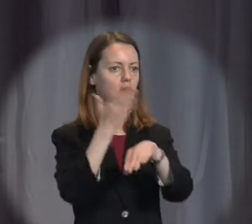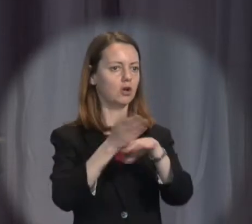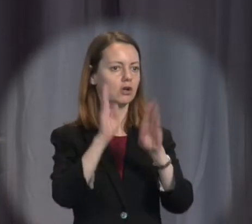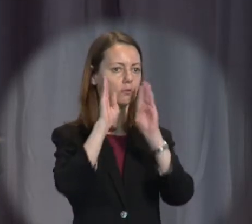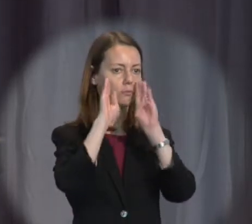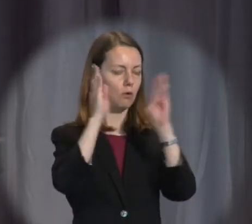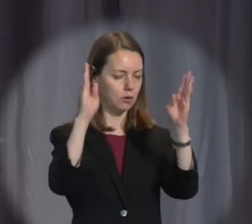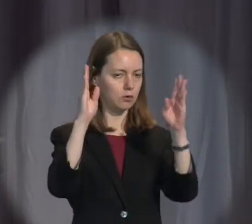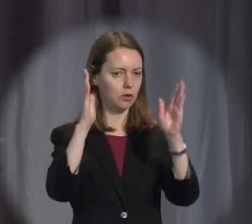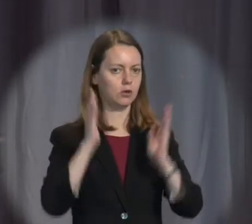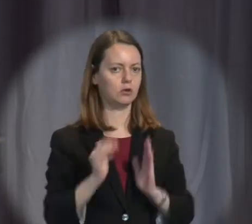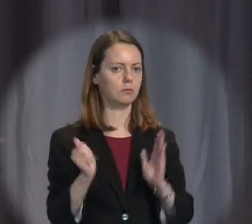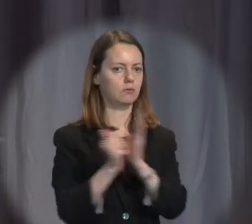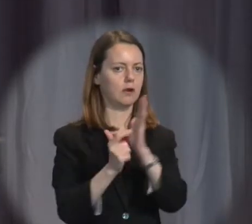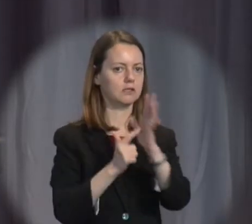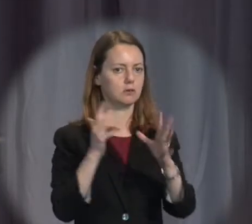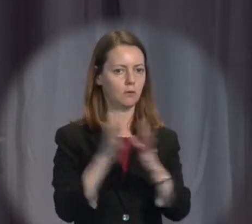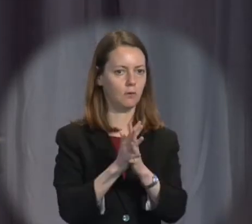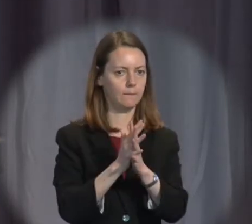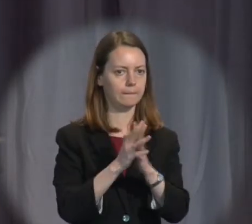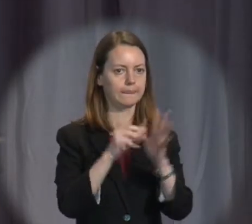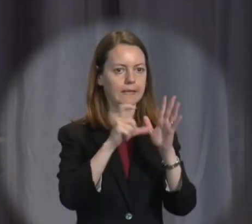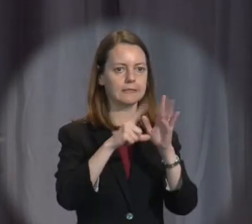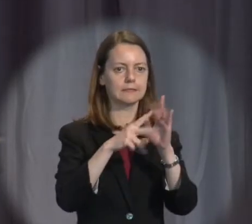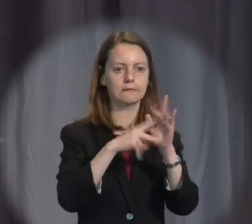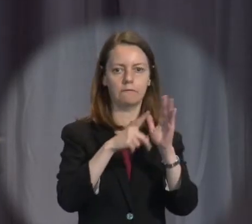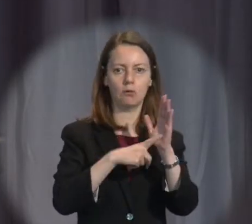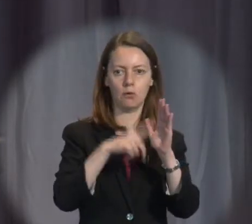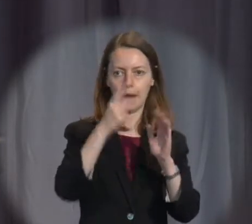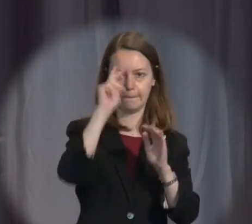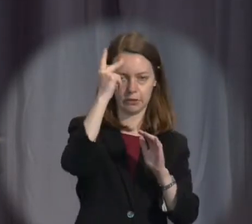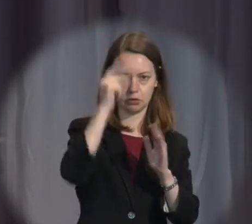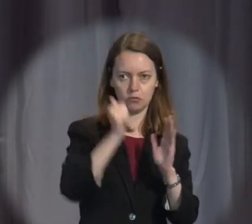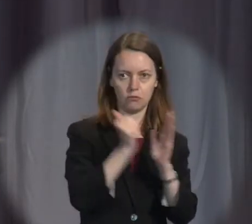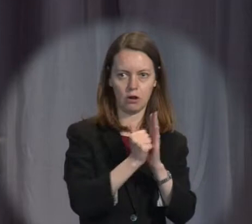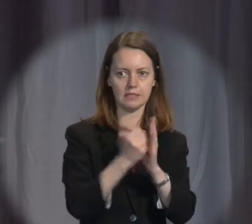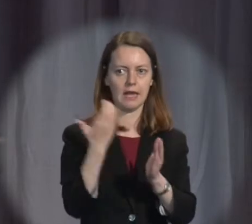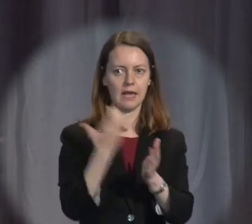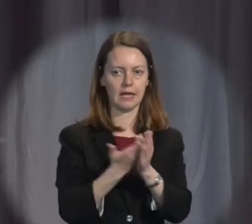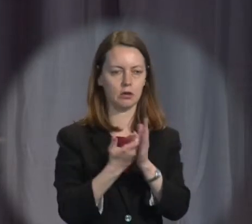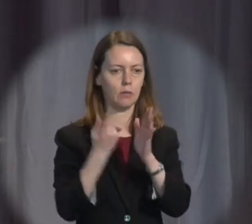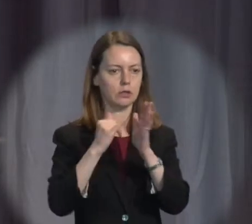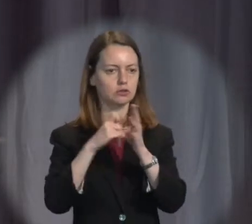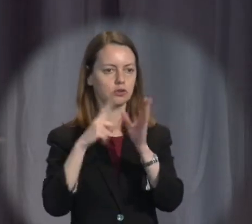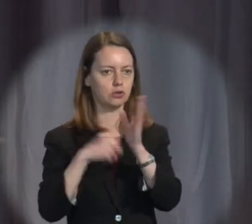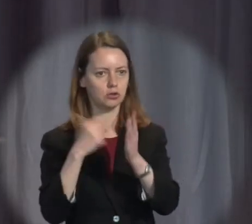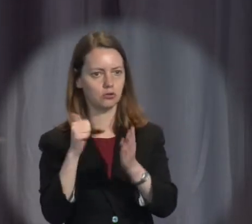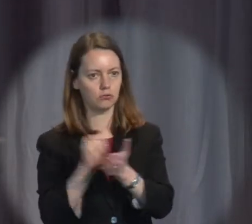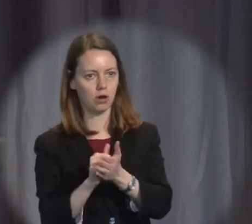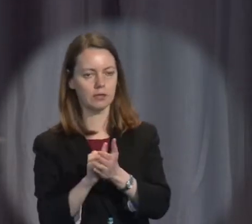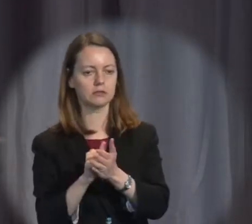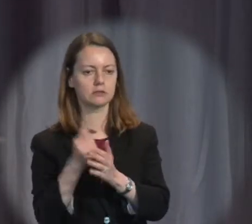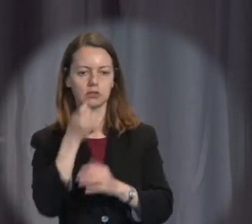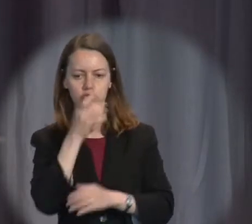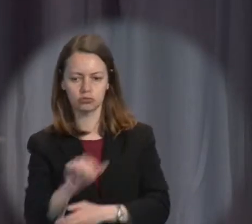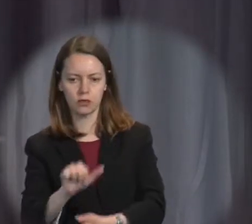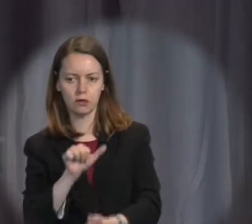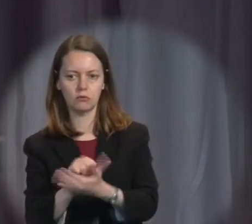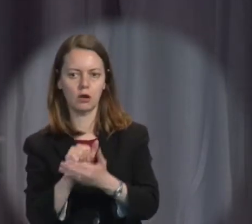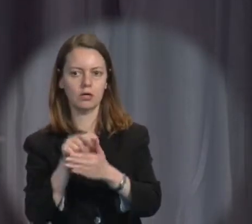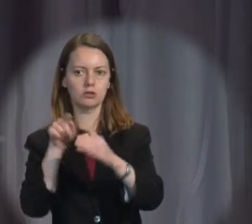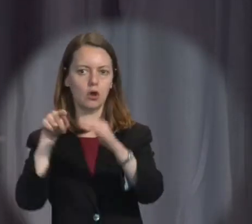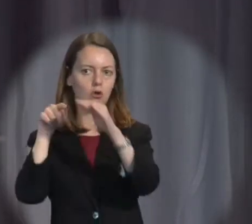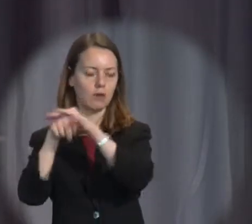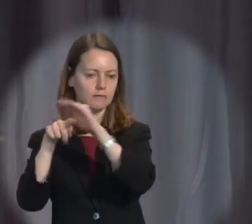The International Covenant on Civil and Political Rights, on Economic, Social and Cultural Rights, the Convention on the Rights of the Child, the Refugee Convention,